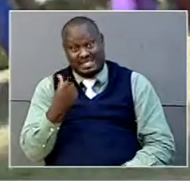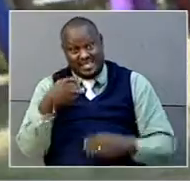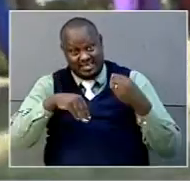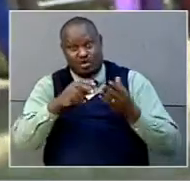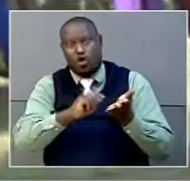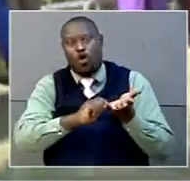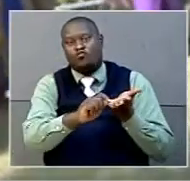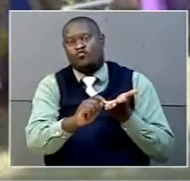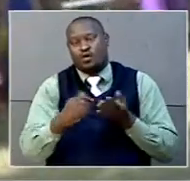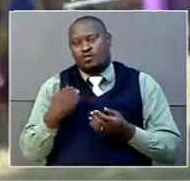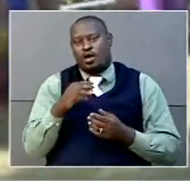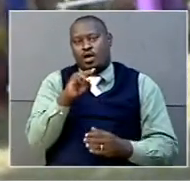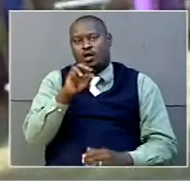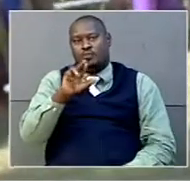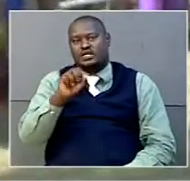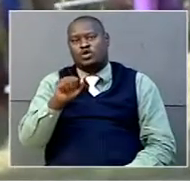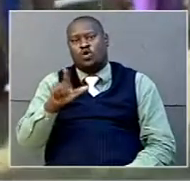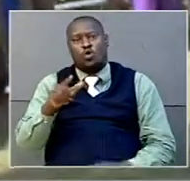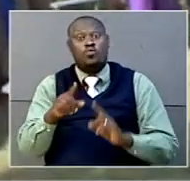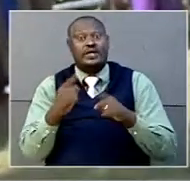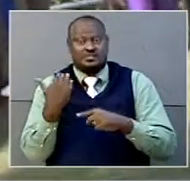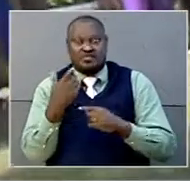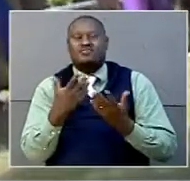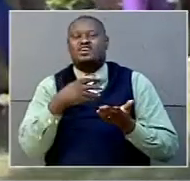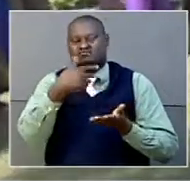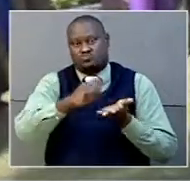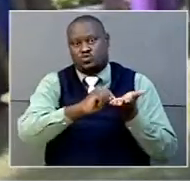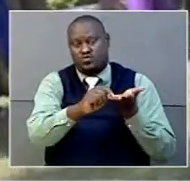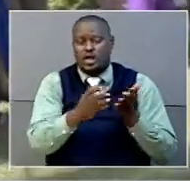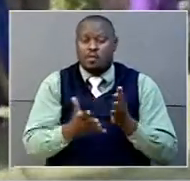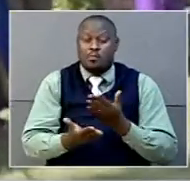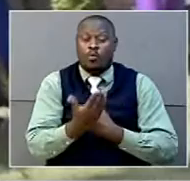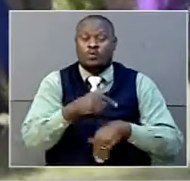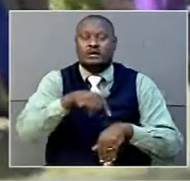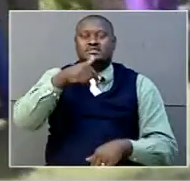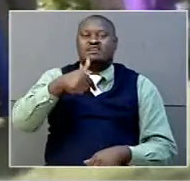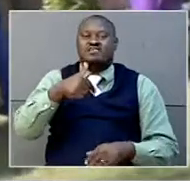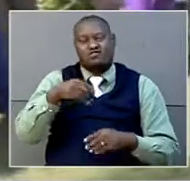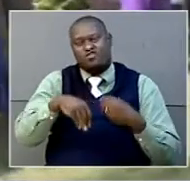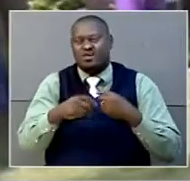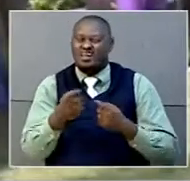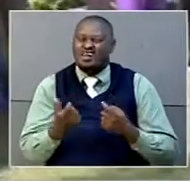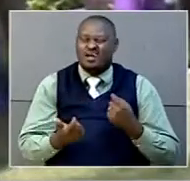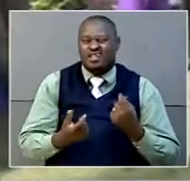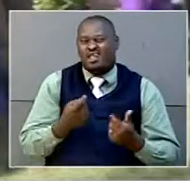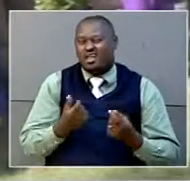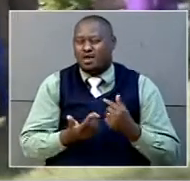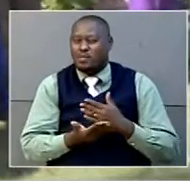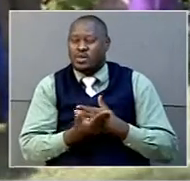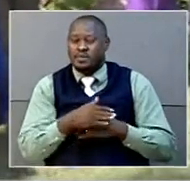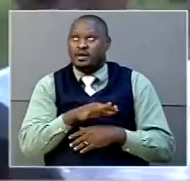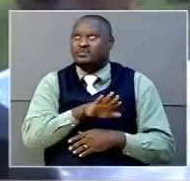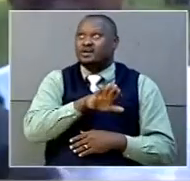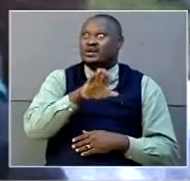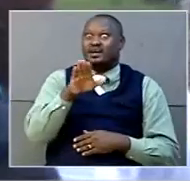court cancelled Marshall Andrews' victory. Voting started as early as 7am with a slight turn-up of voters, though it later